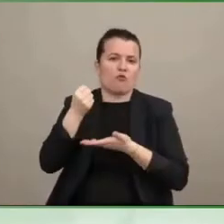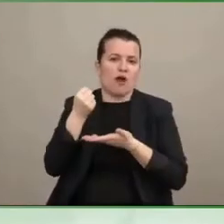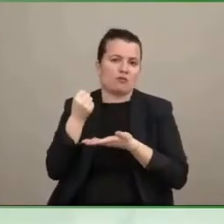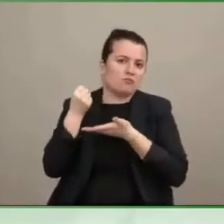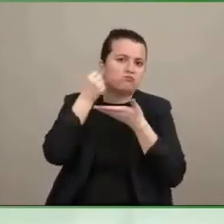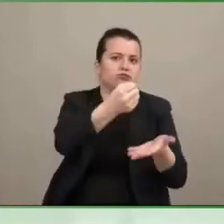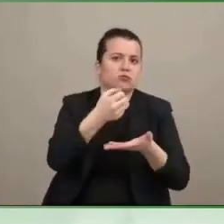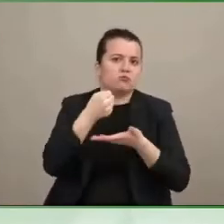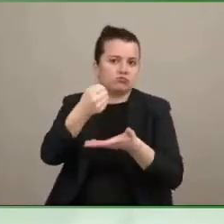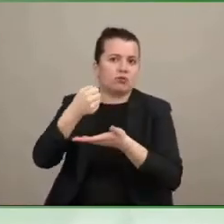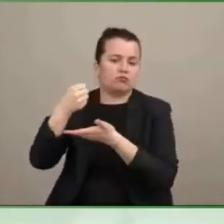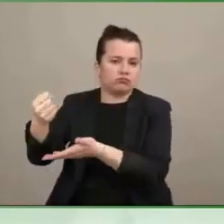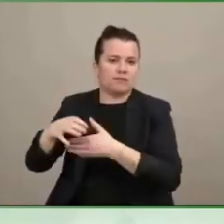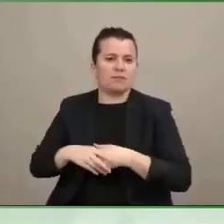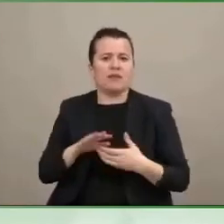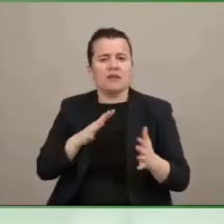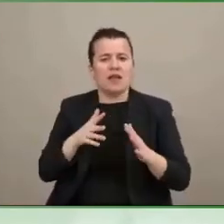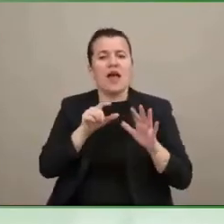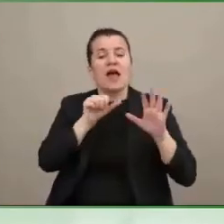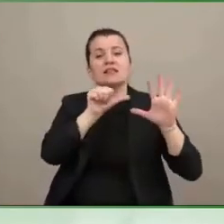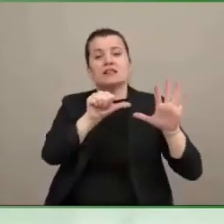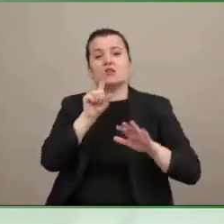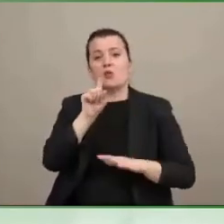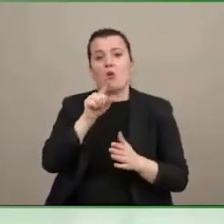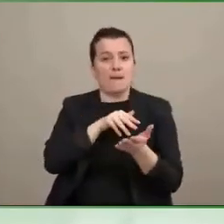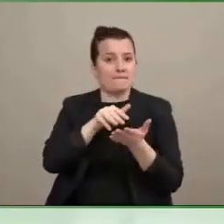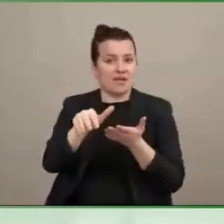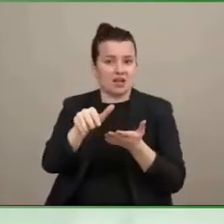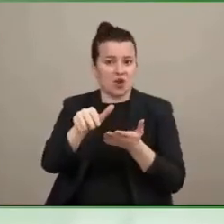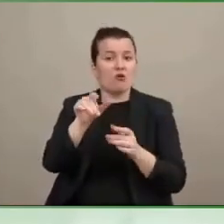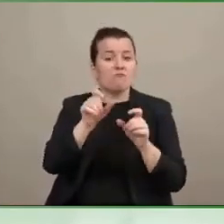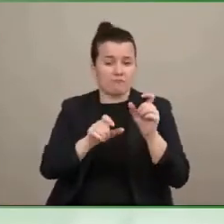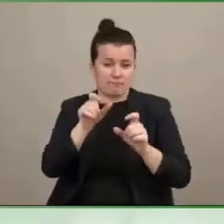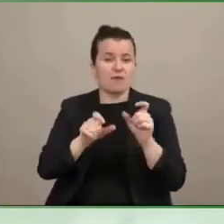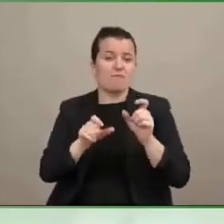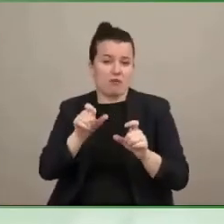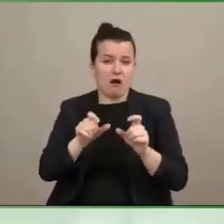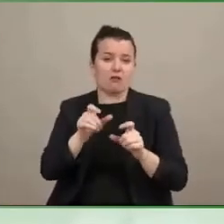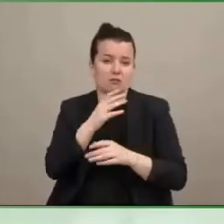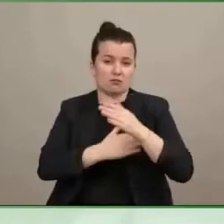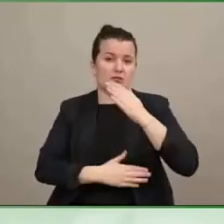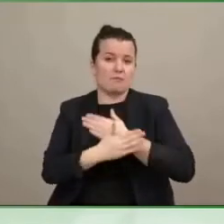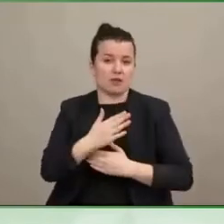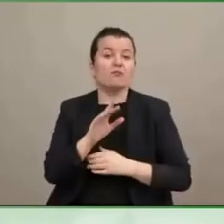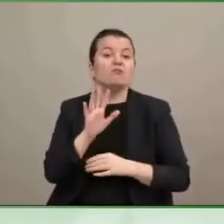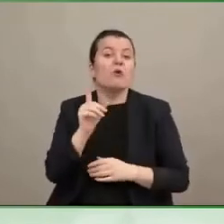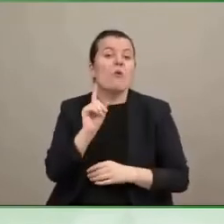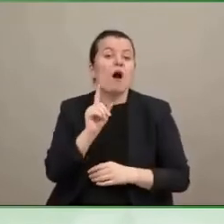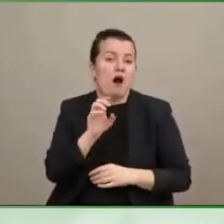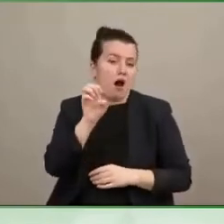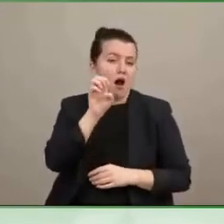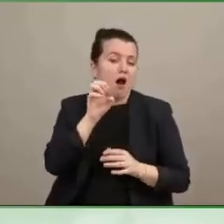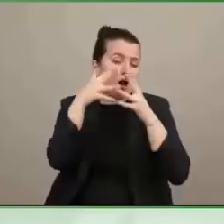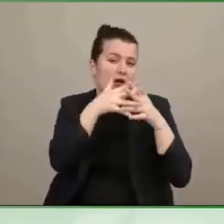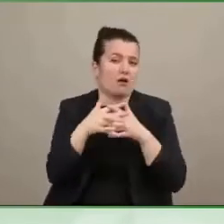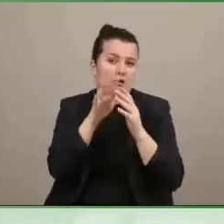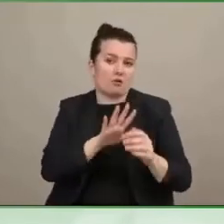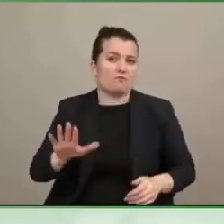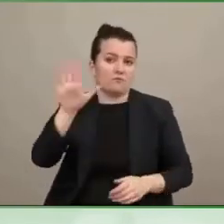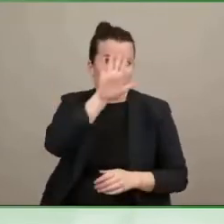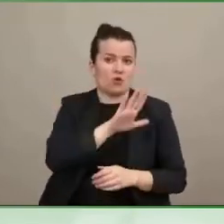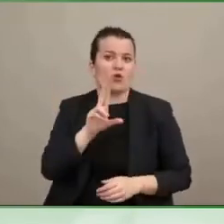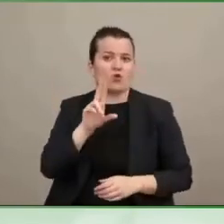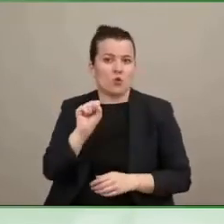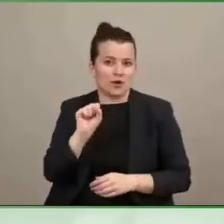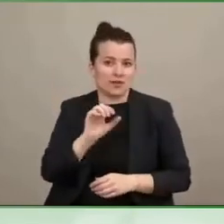million people with disabilities in the U.S. That's about one in four or 26 percent of people. And although we enjoy